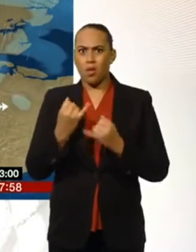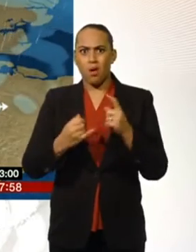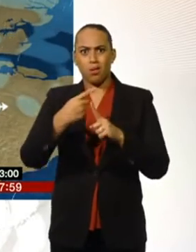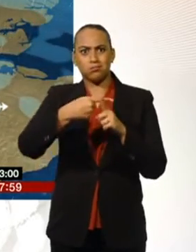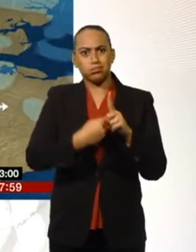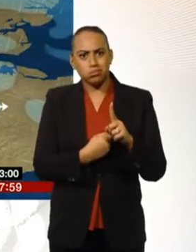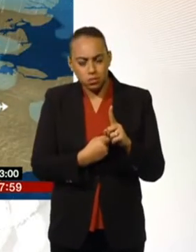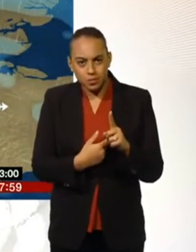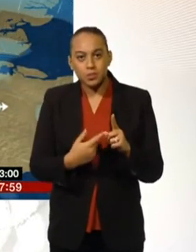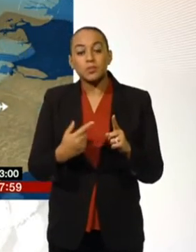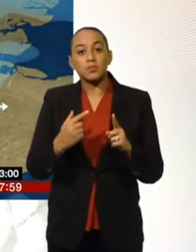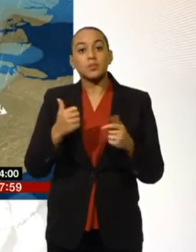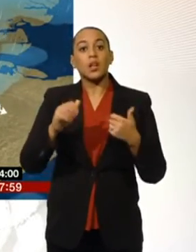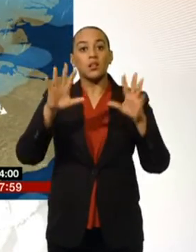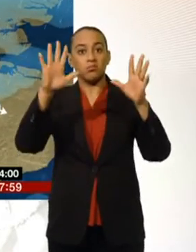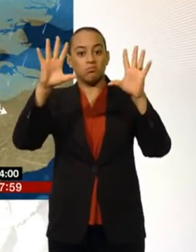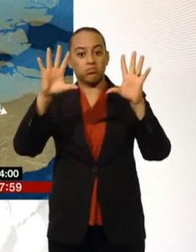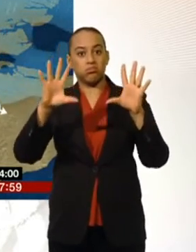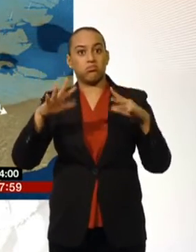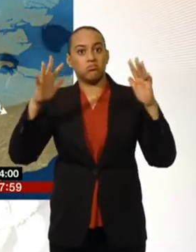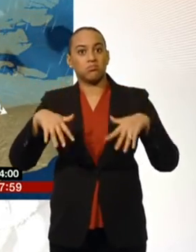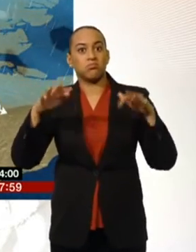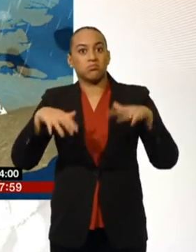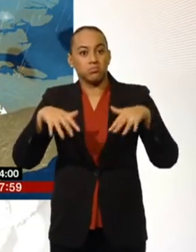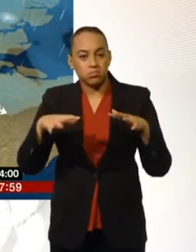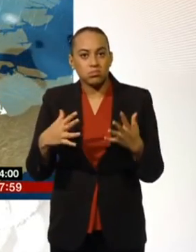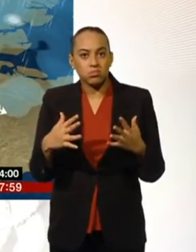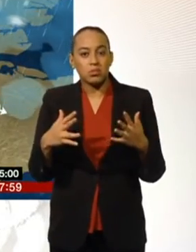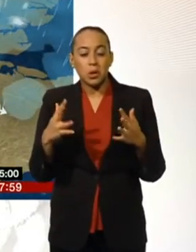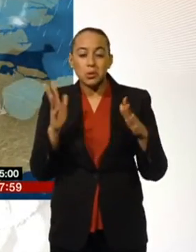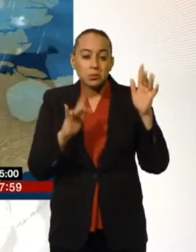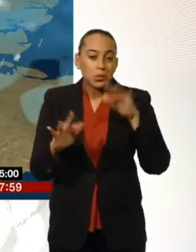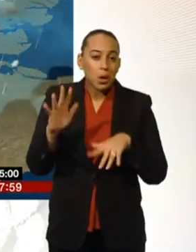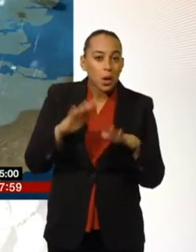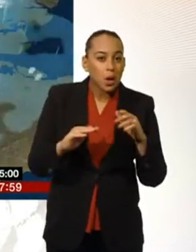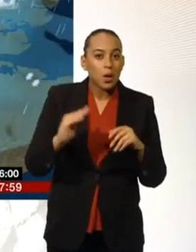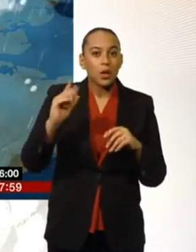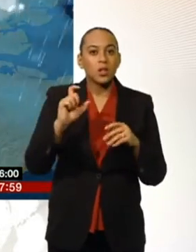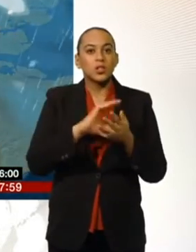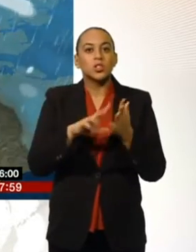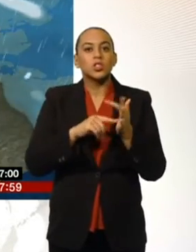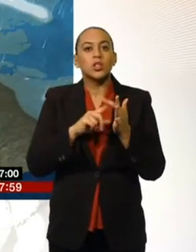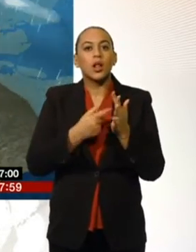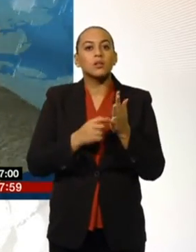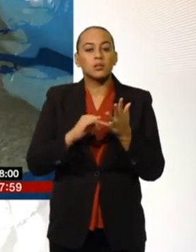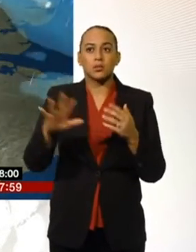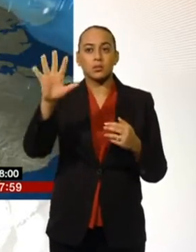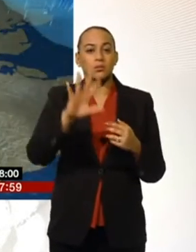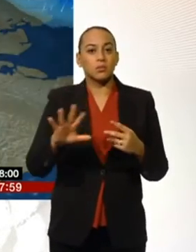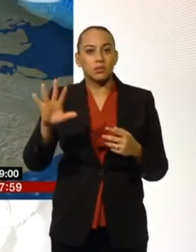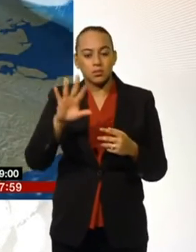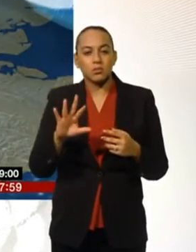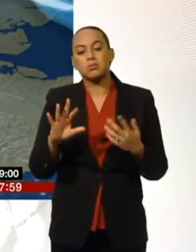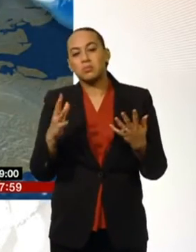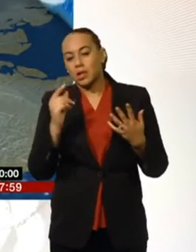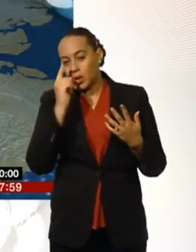north. Now those showers could turn a little bit wintry, some sleet, even possibly a few flakes of snow, particularly over the tops of the Chilterns, but even to lower levels just for a